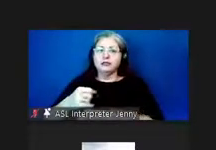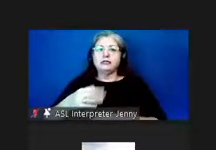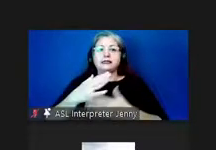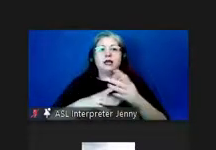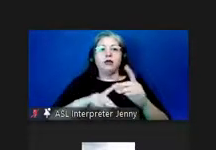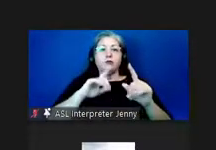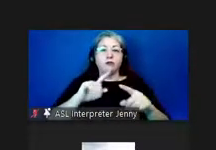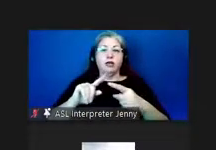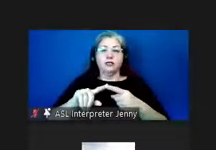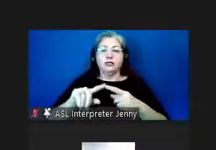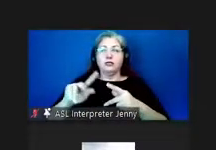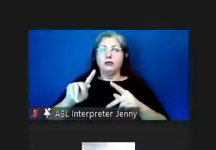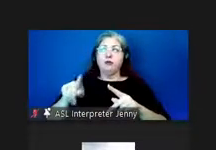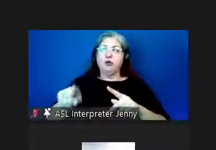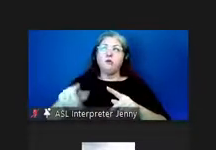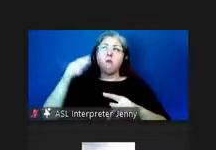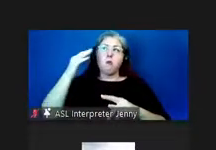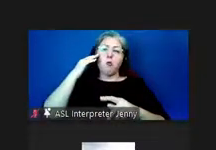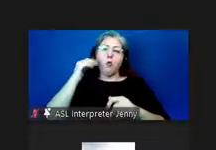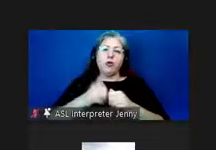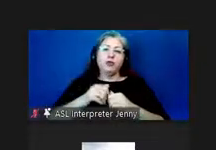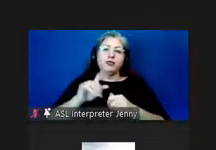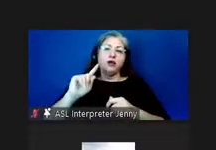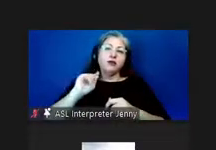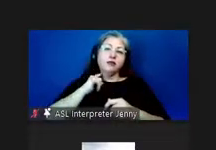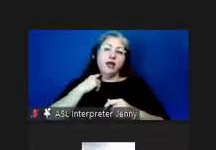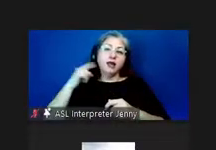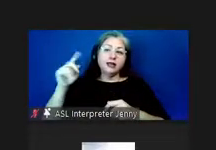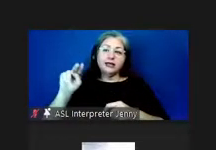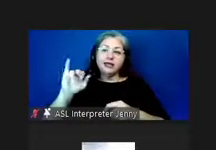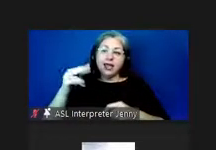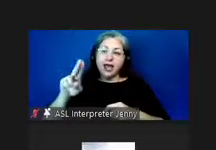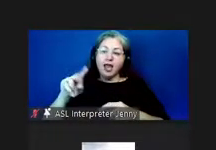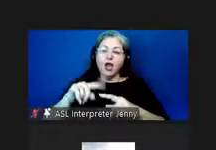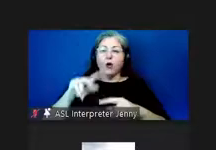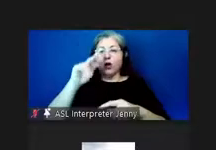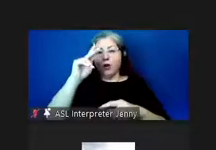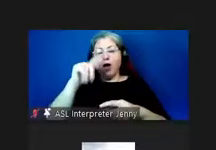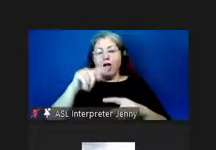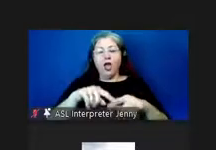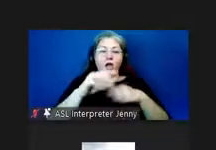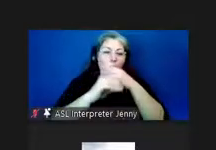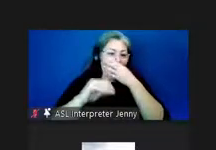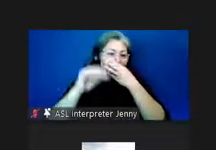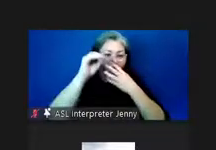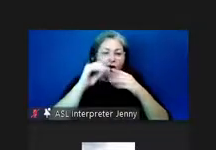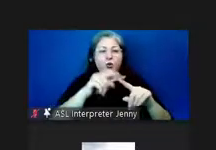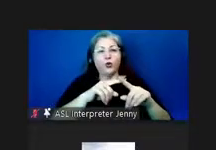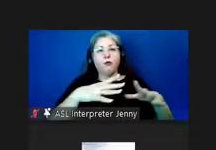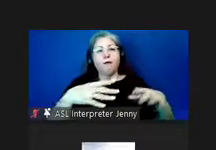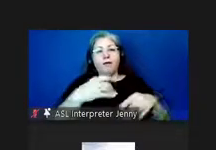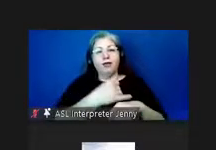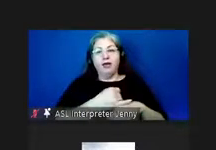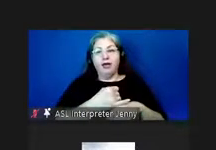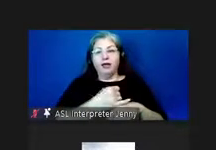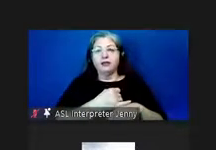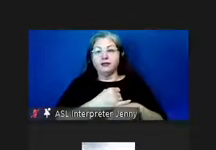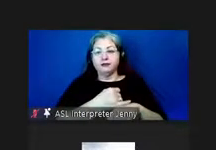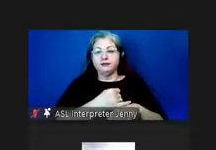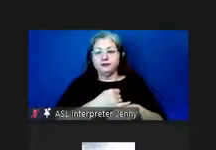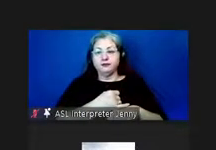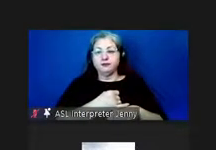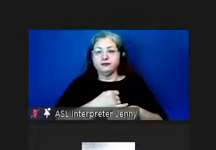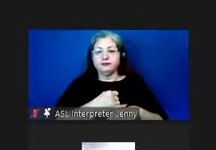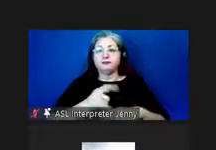from people who were familiar with dialects on nii ho on kawaii on oahu on the big island um